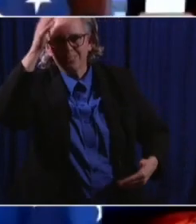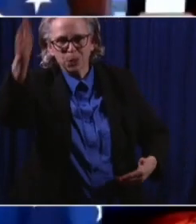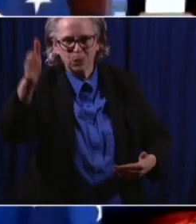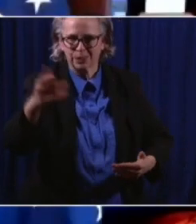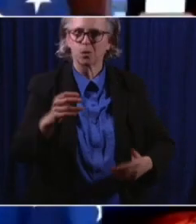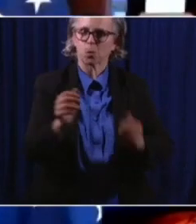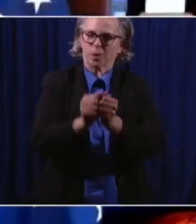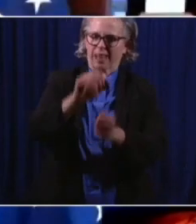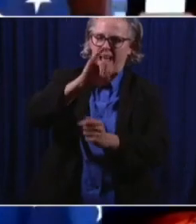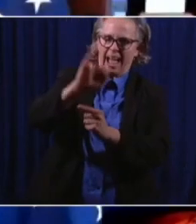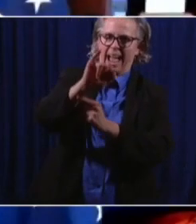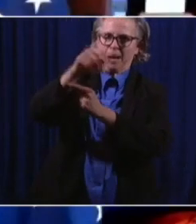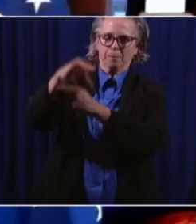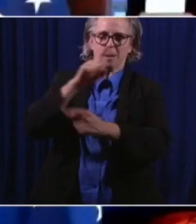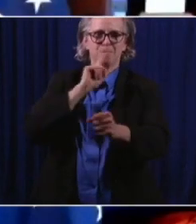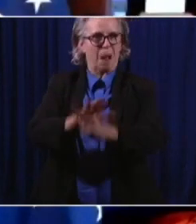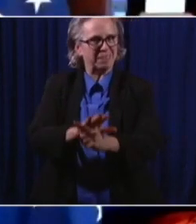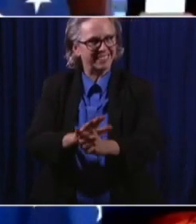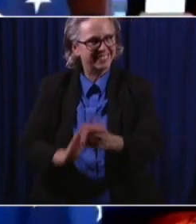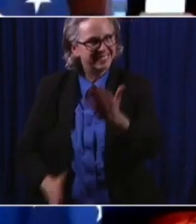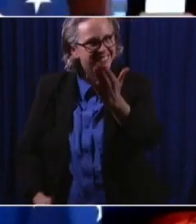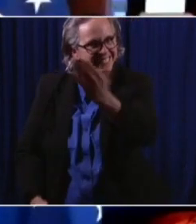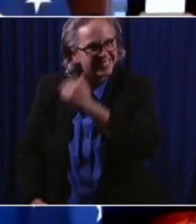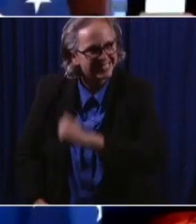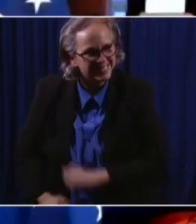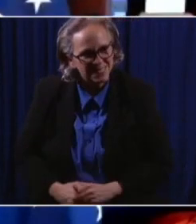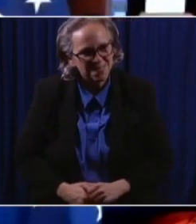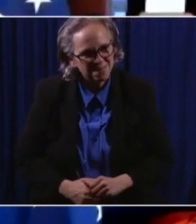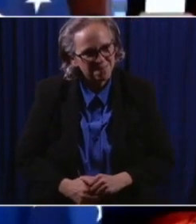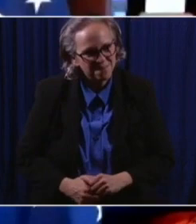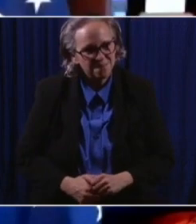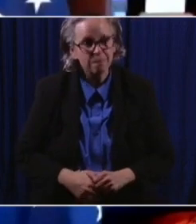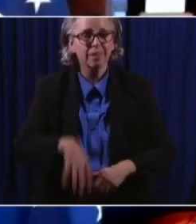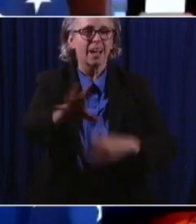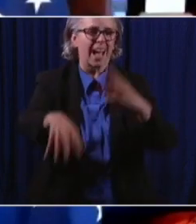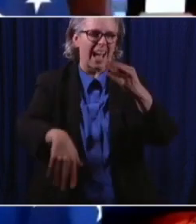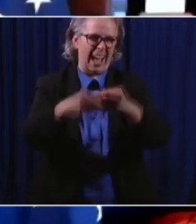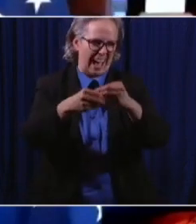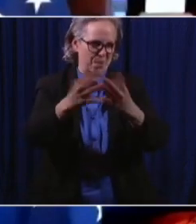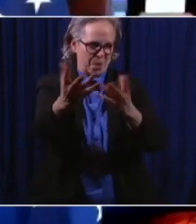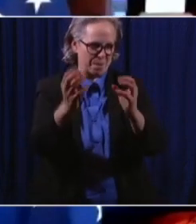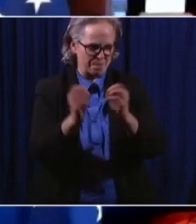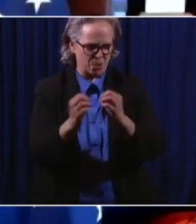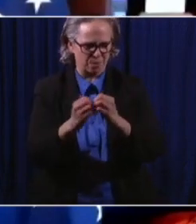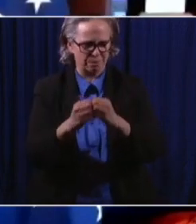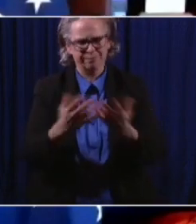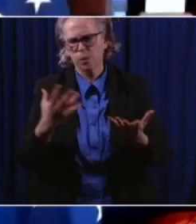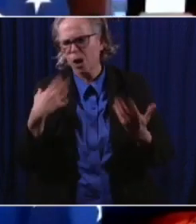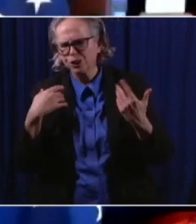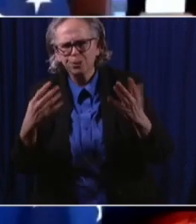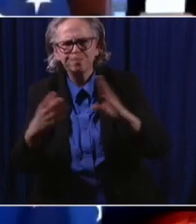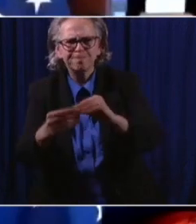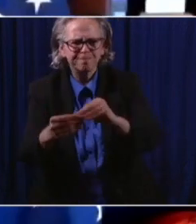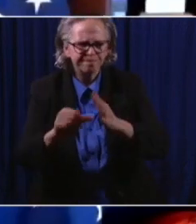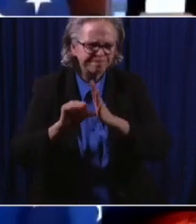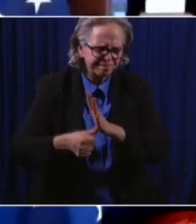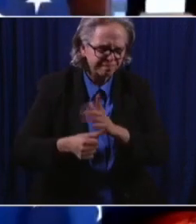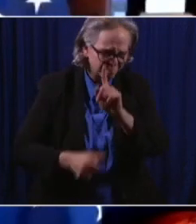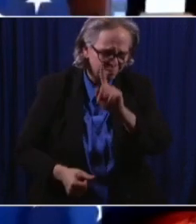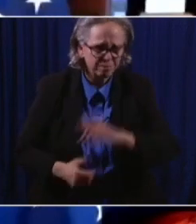I've also talked about in my role here on these news conferences about how businesses